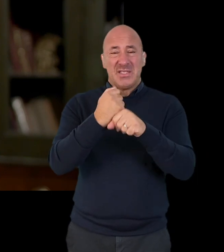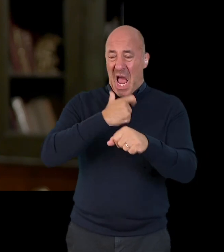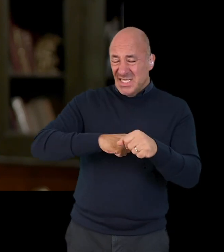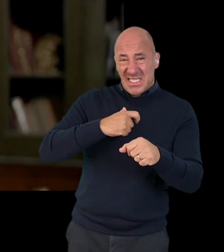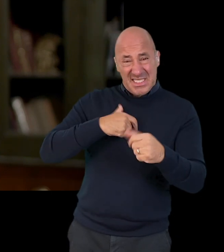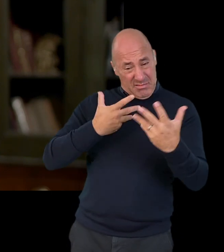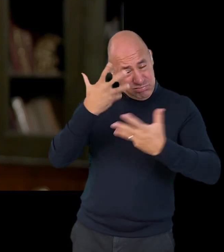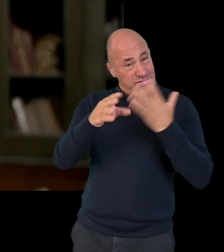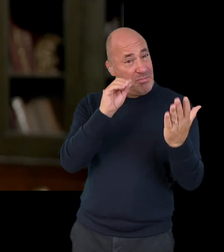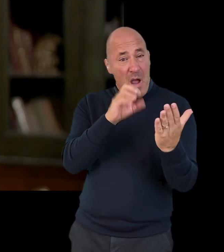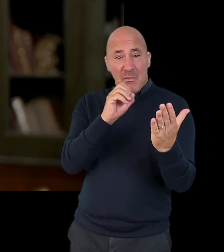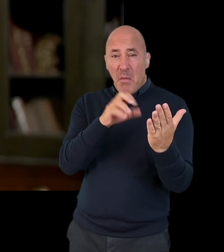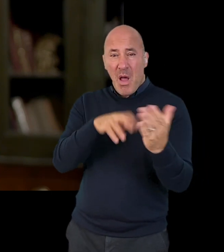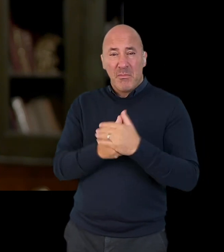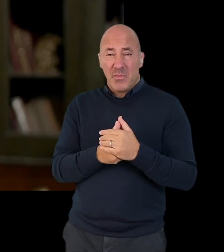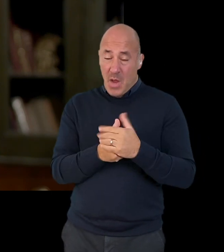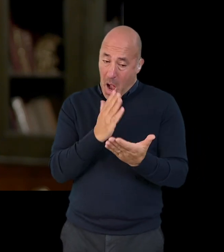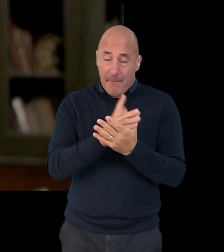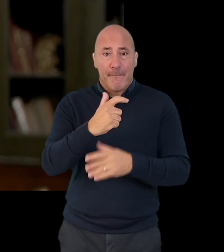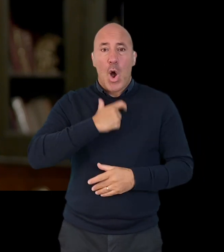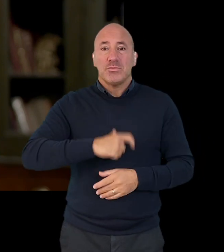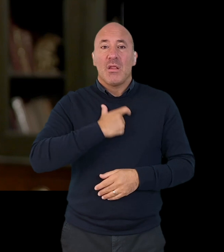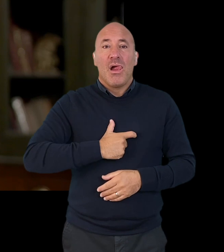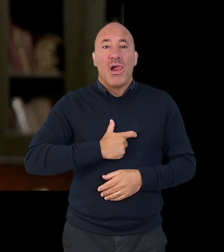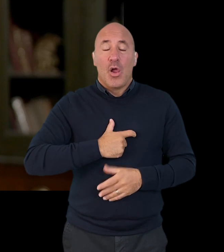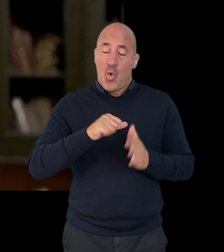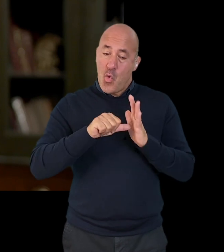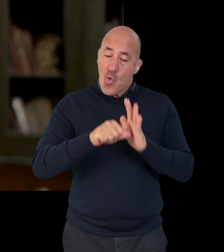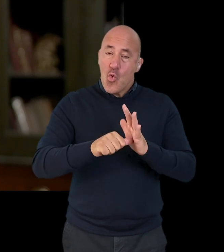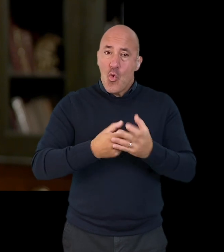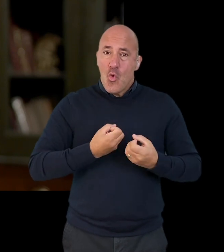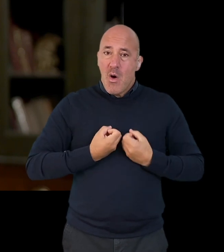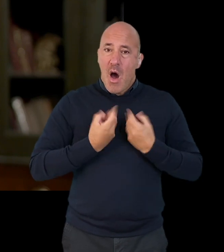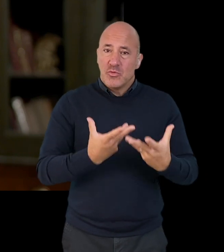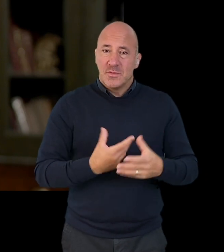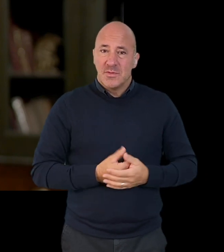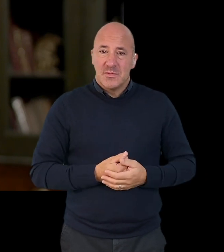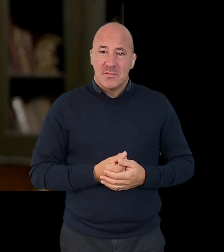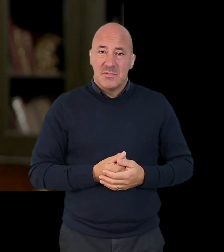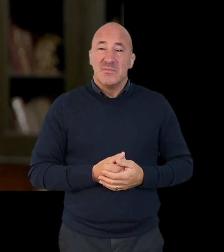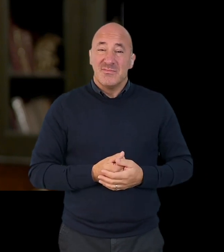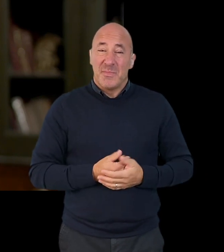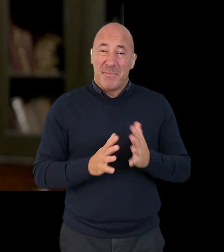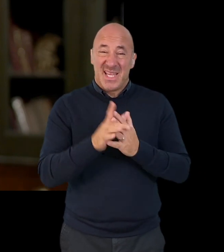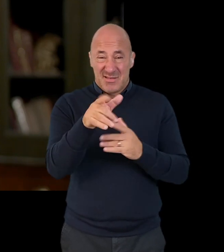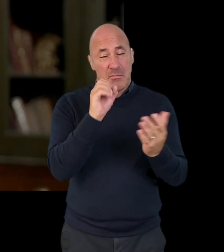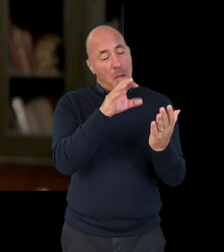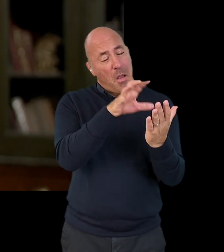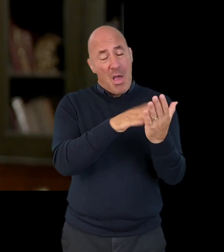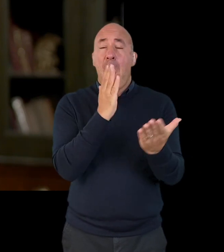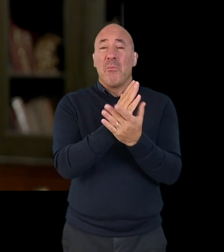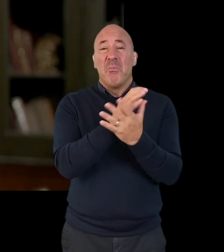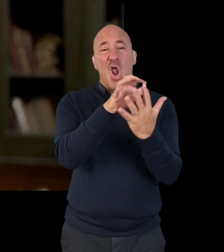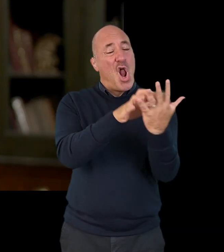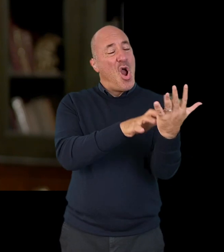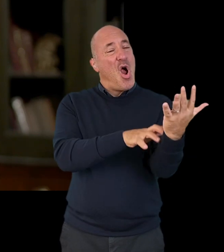orientation or your gender identity. That's something really personal and really difficult to talk about. And so the